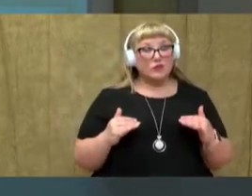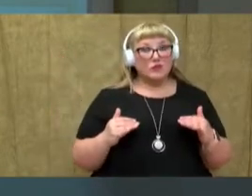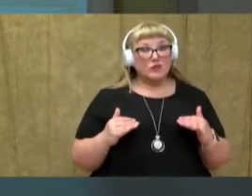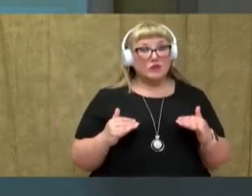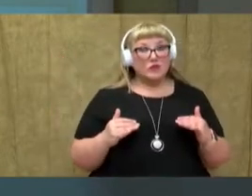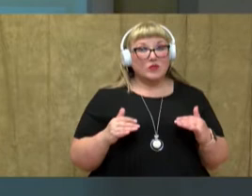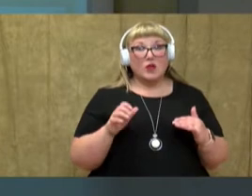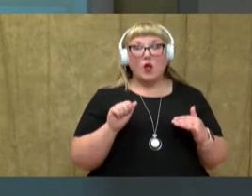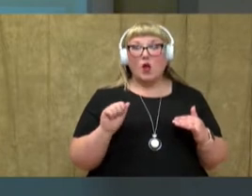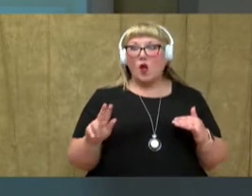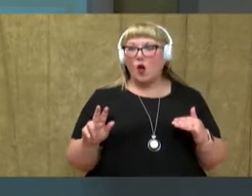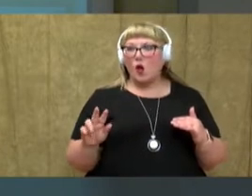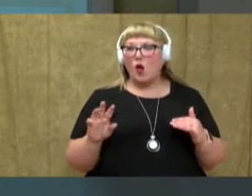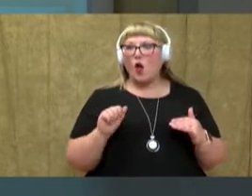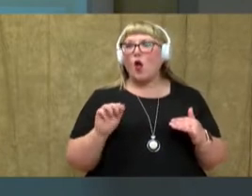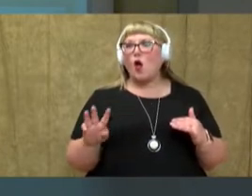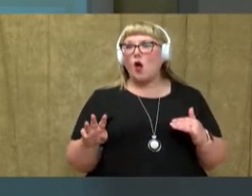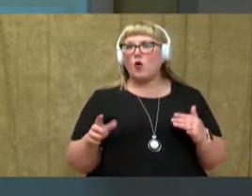words that say aww?